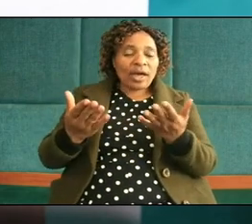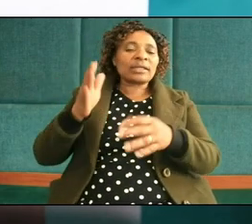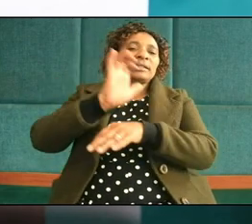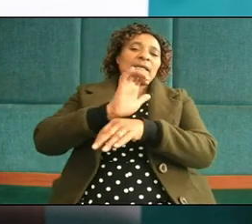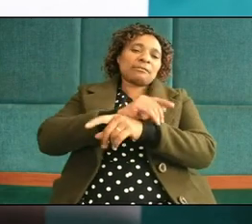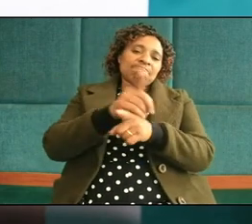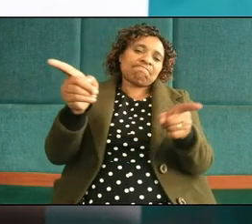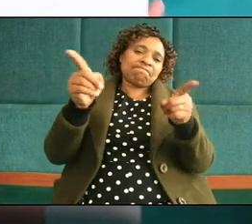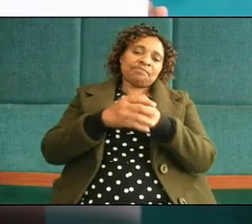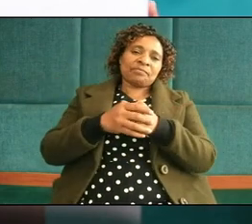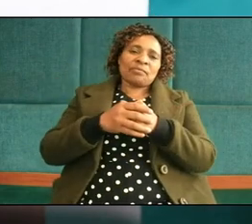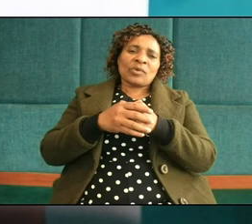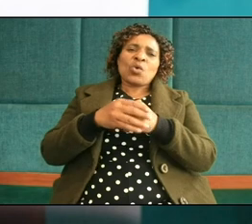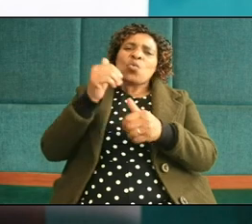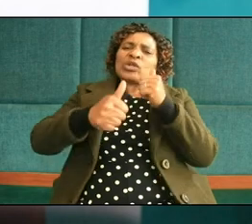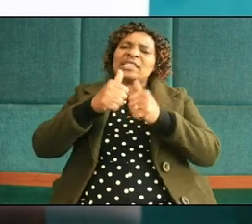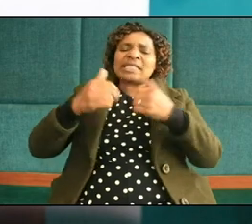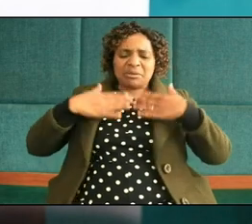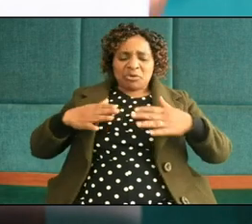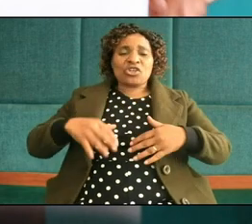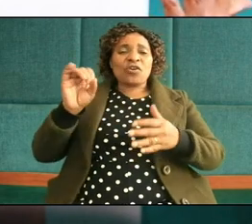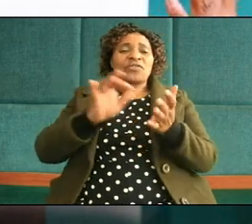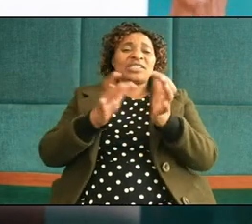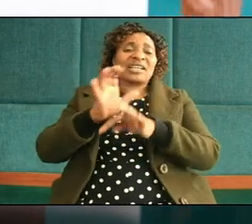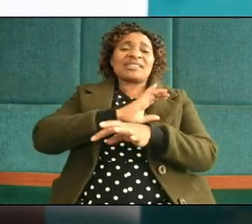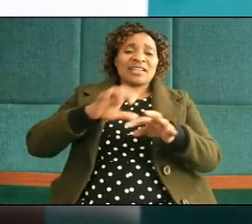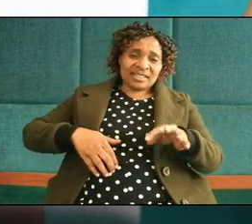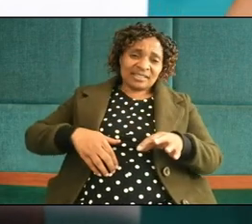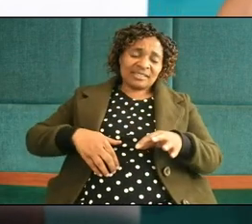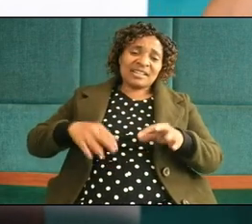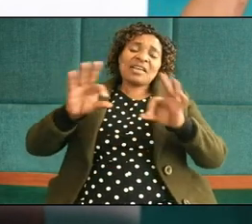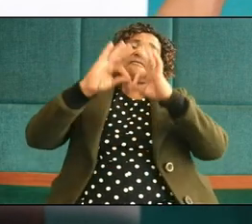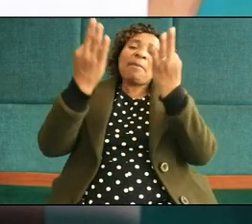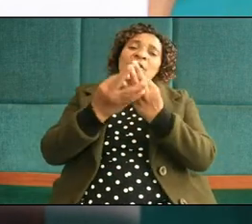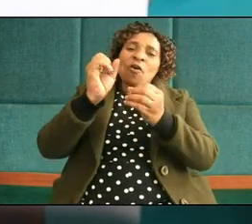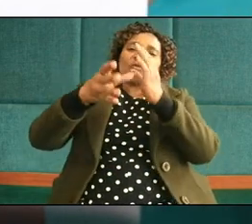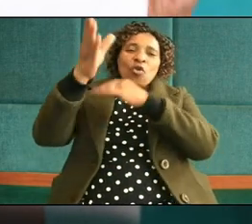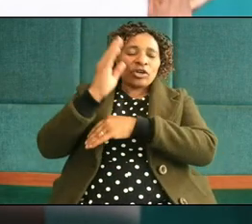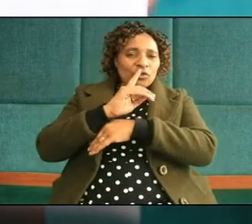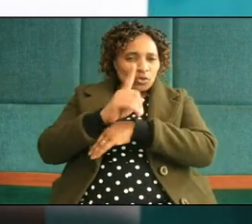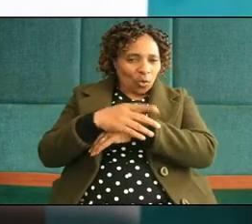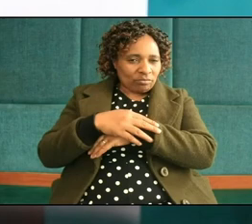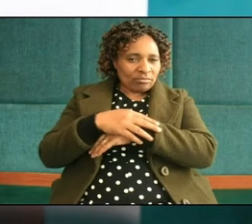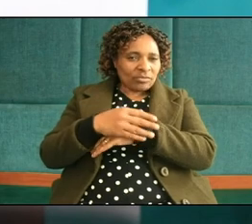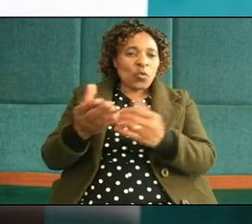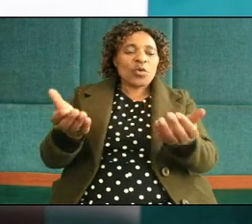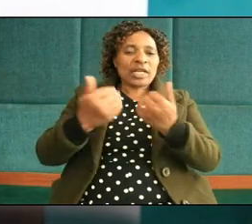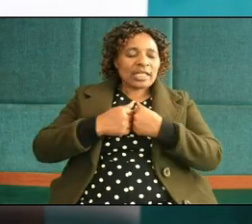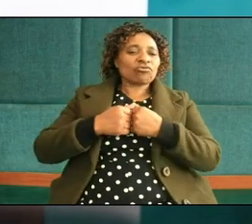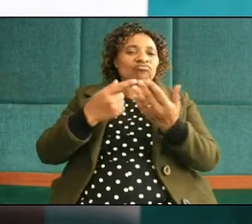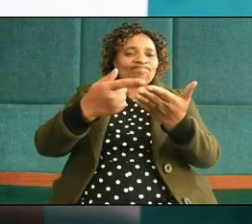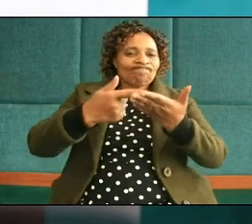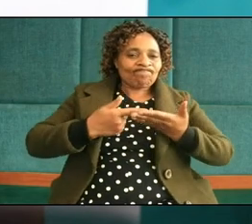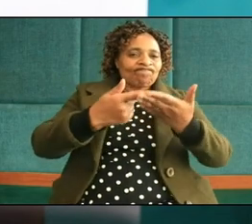is known as the body of Christ and the family of God so we need to address it